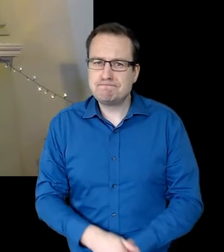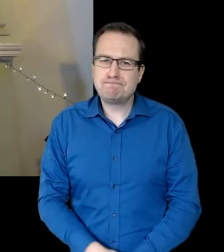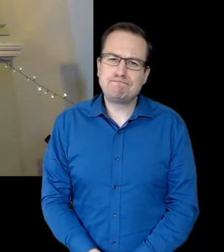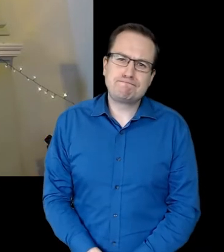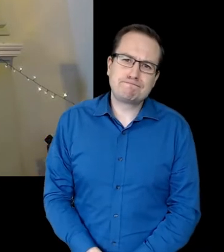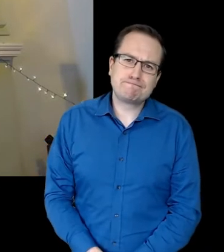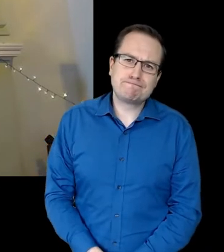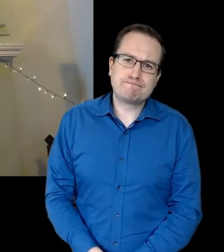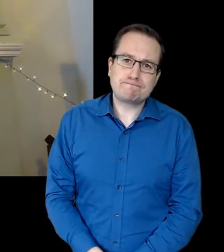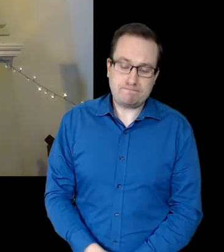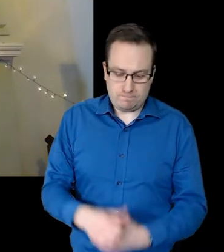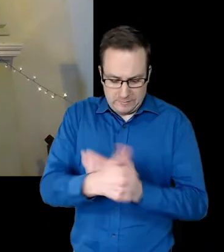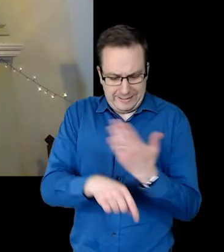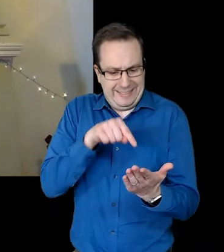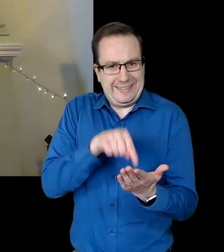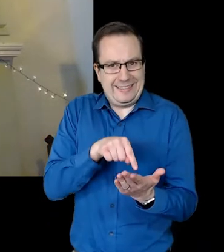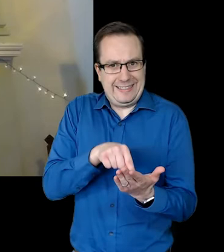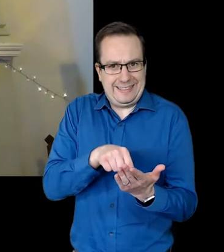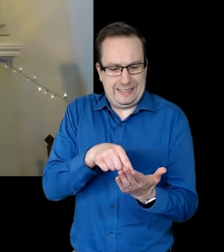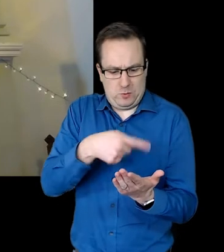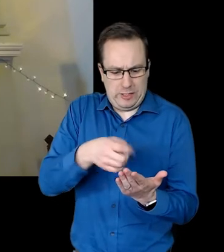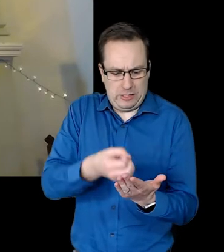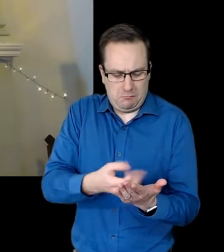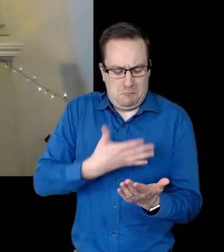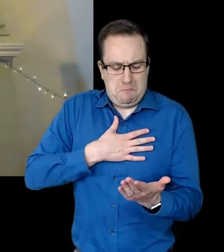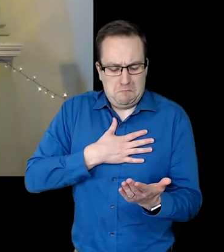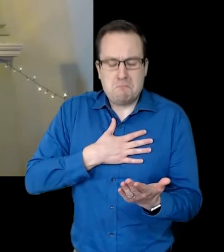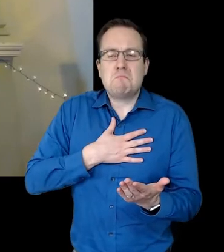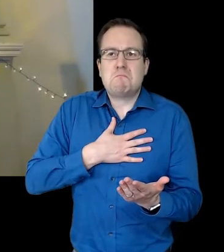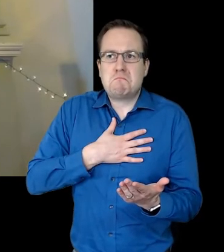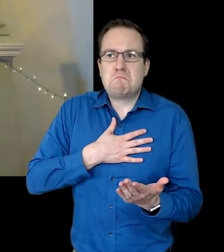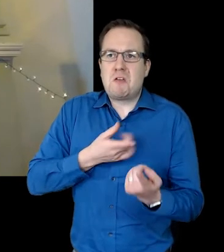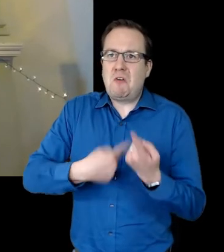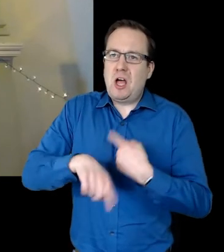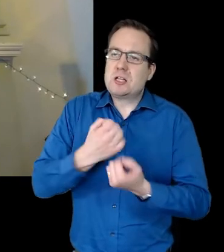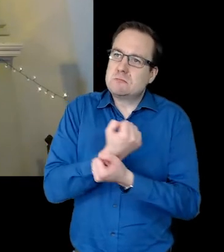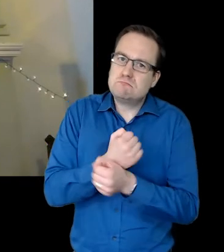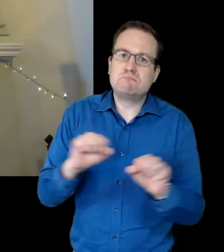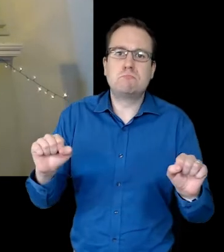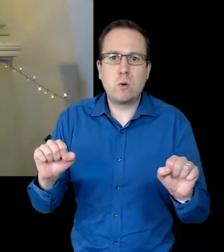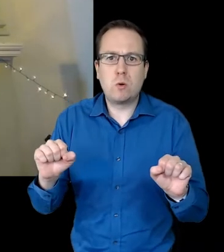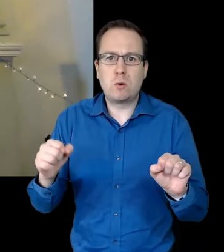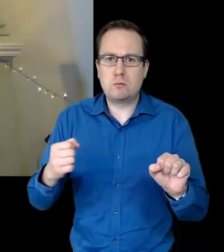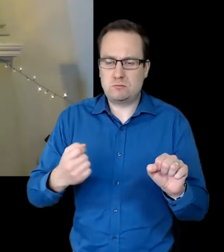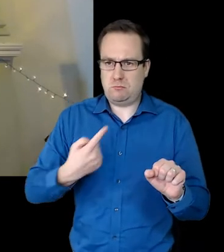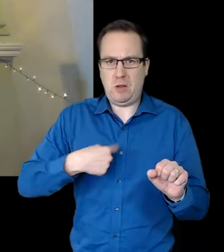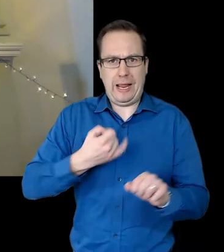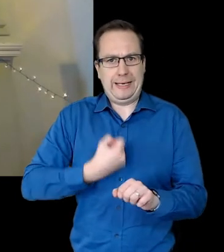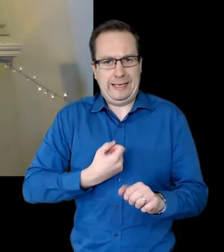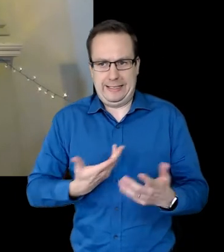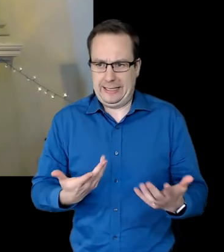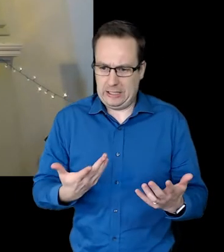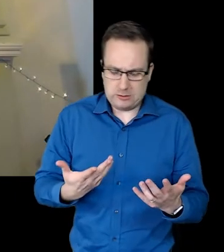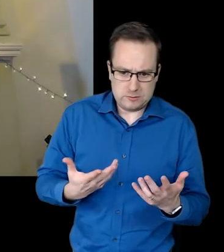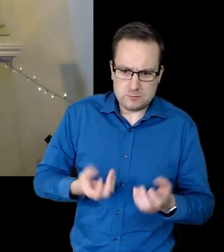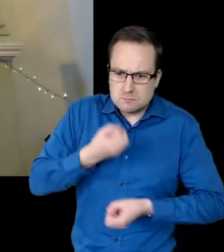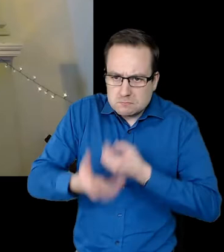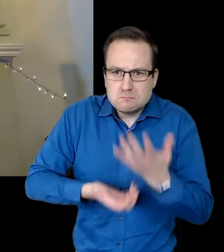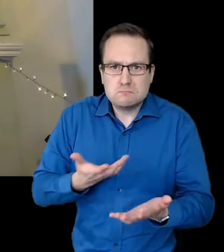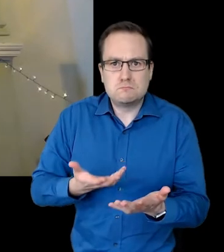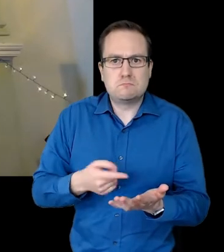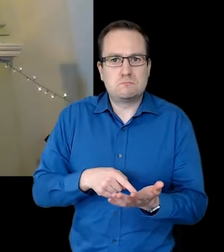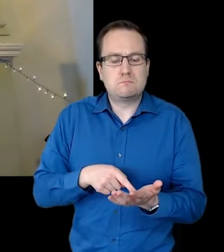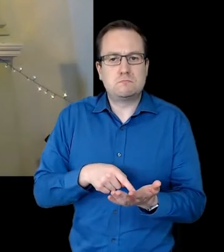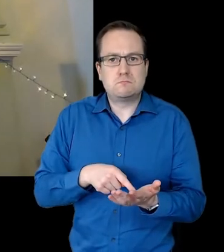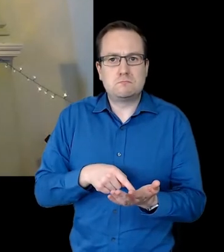How does this reading speak to those of us who come out. Who claim a new identity. Not just or not